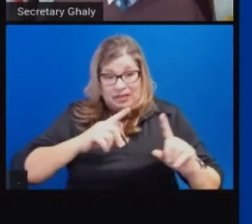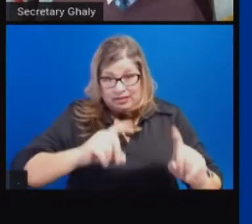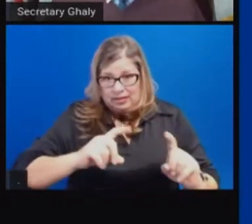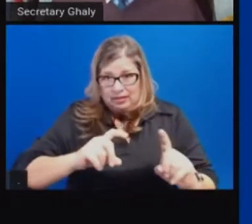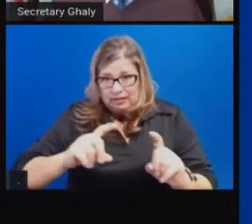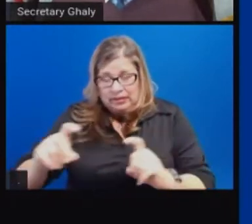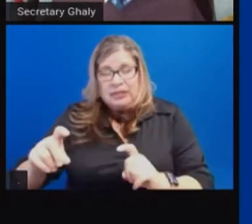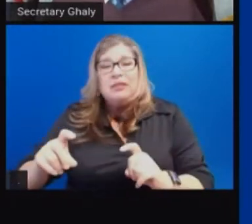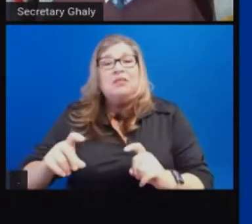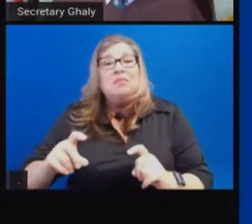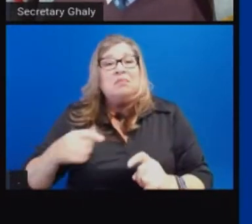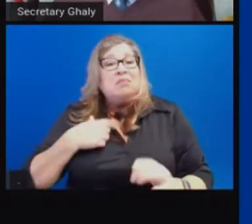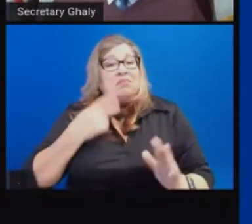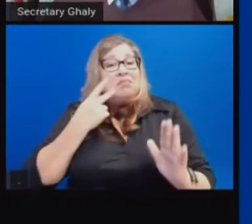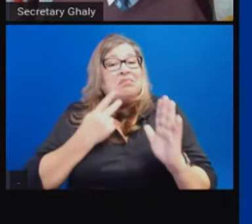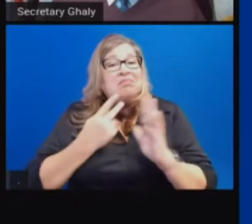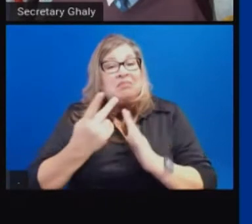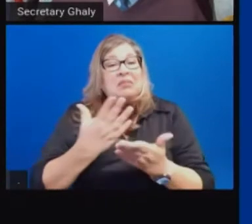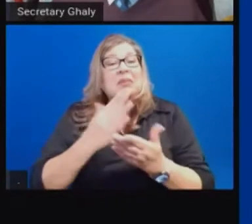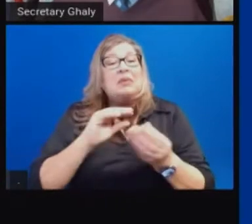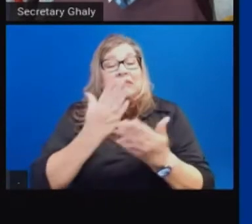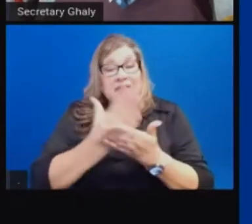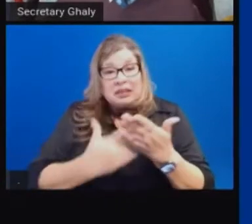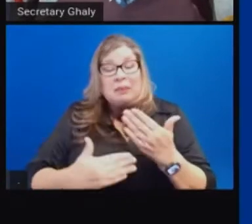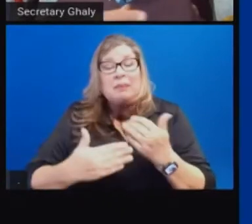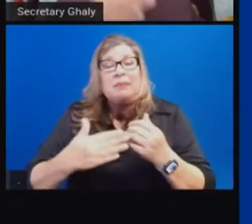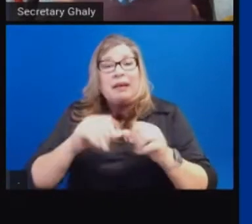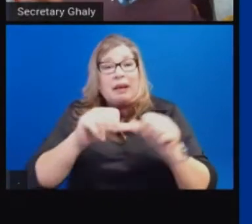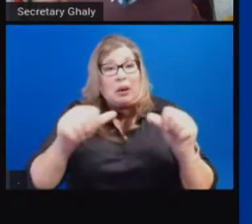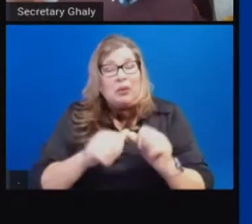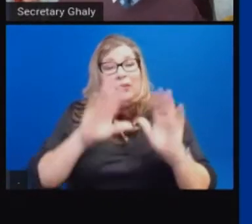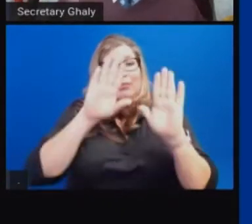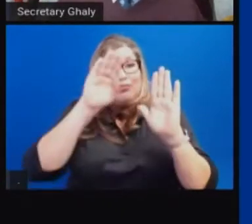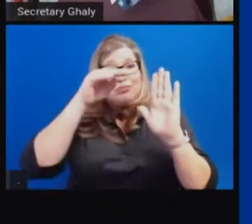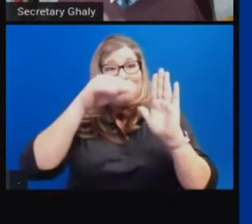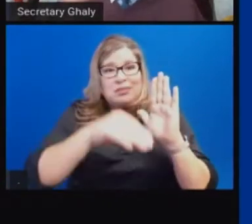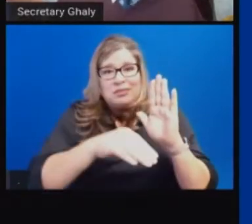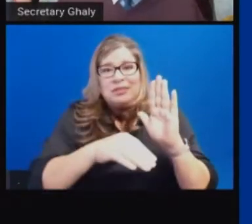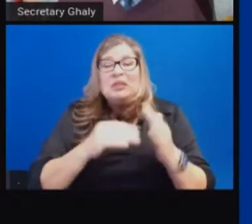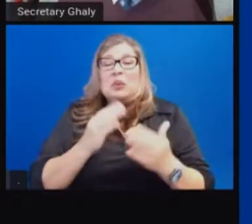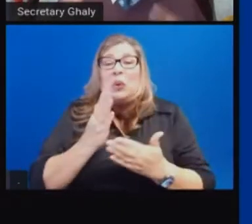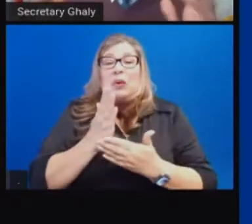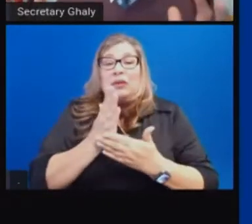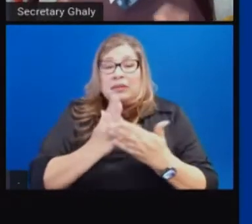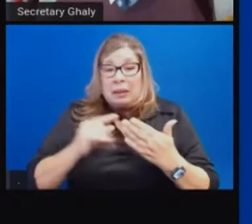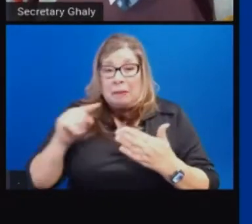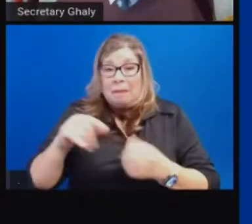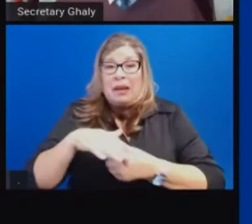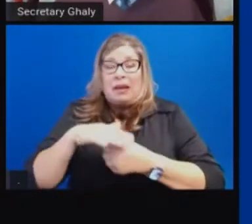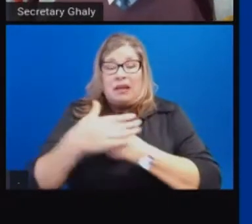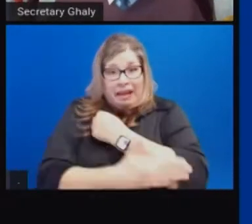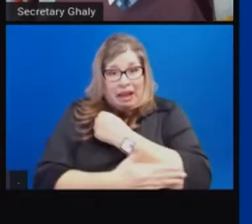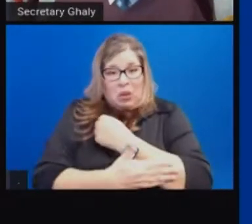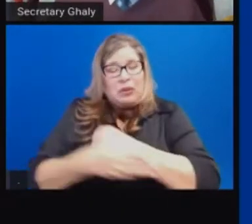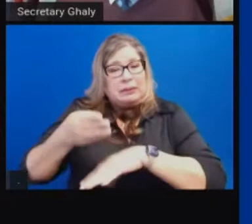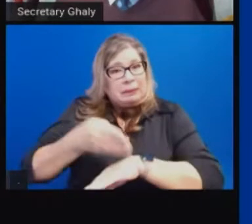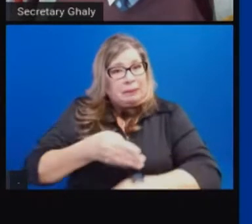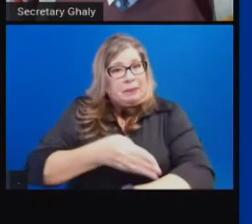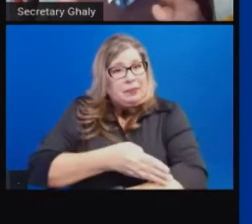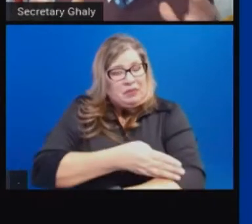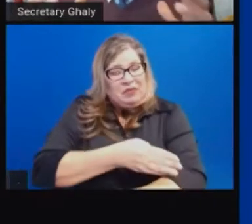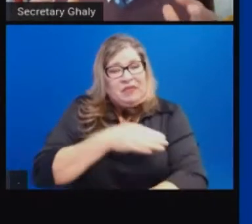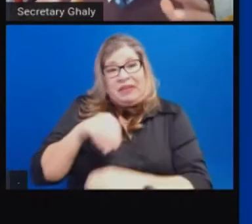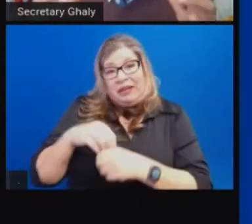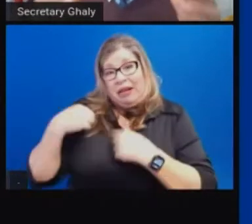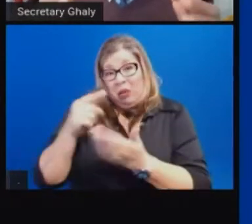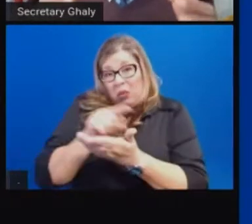forward. We have a few counties that sort of meet that one-week metric to move forward. Remember, we have to watch, you have